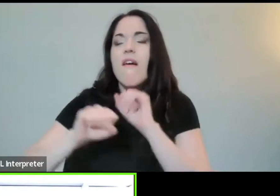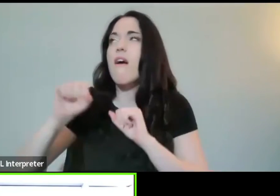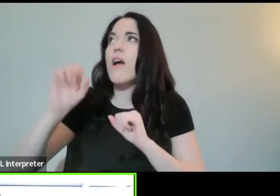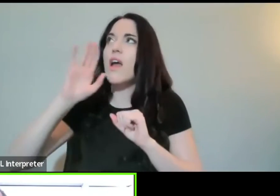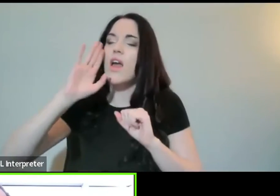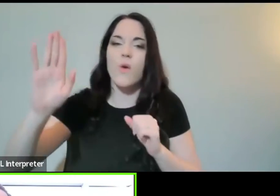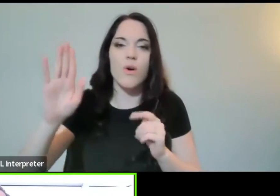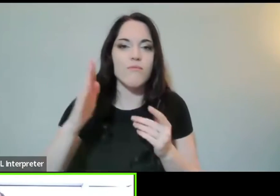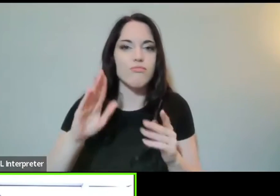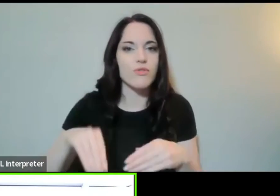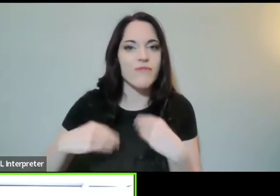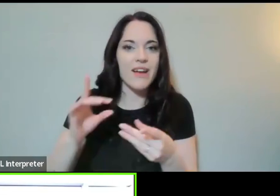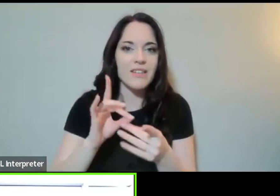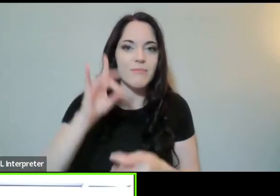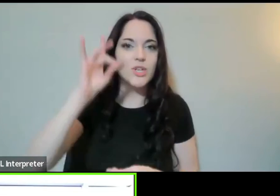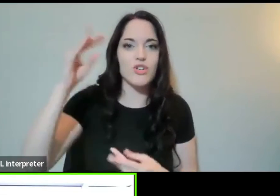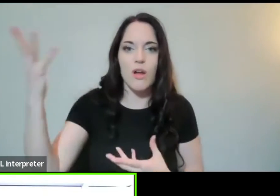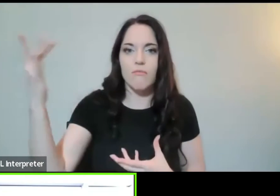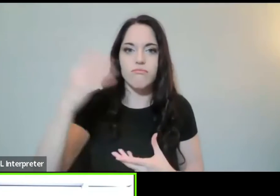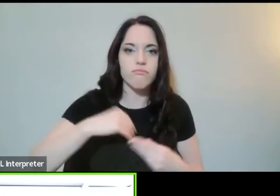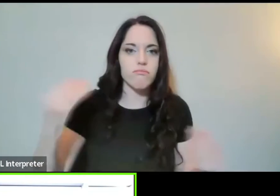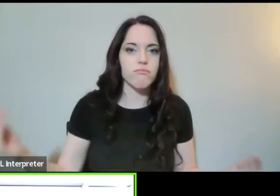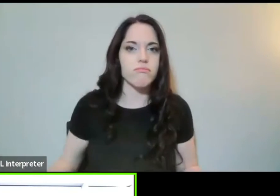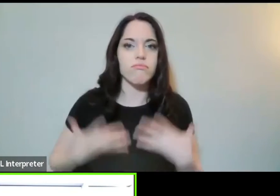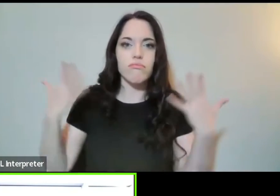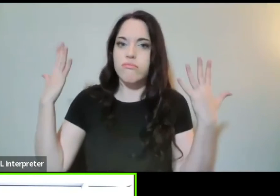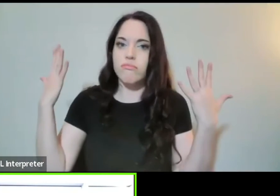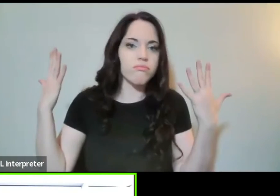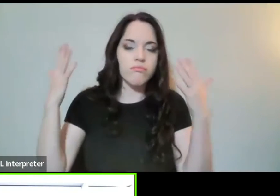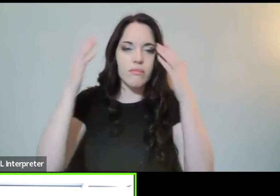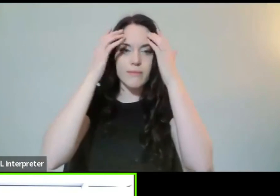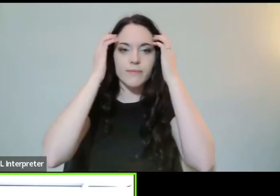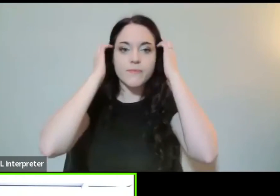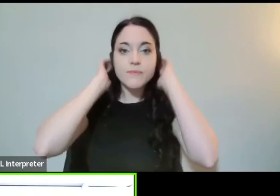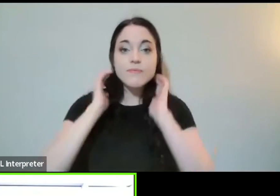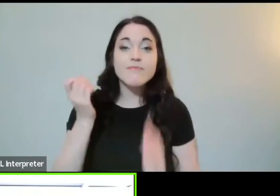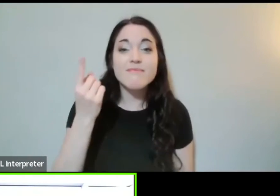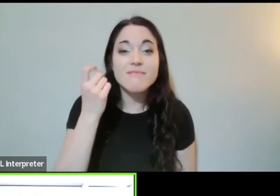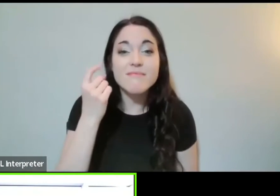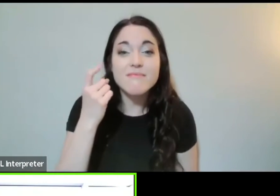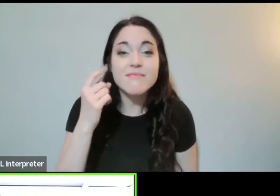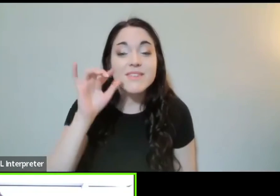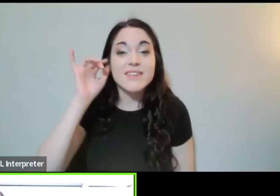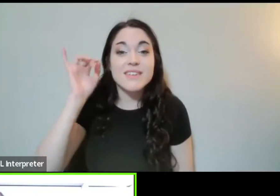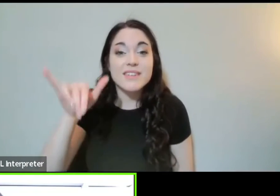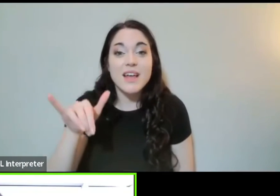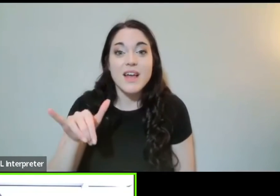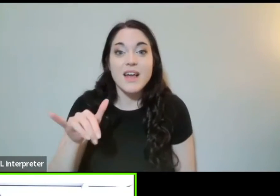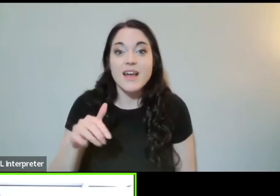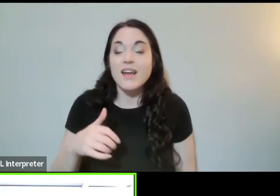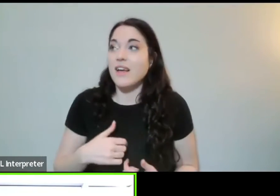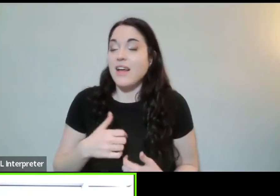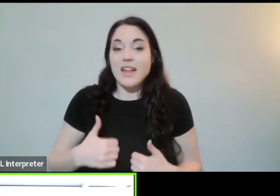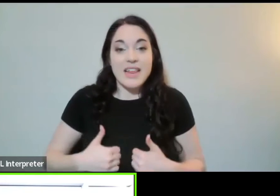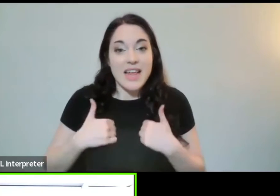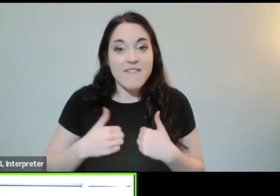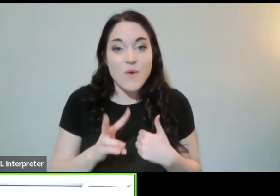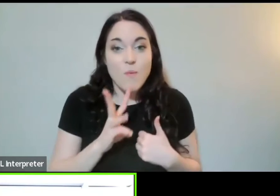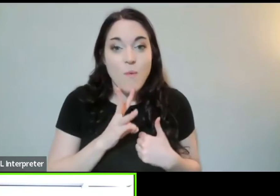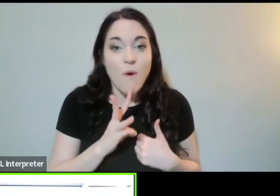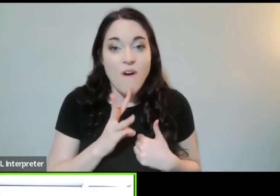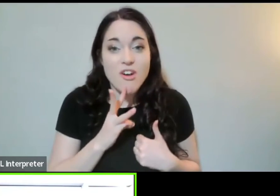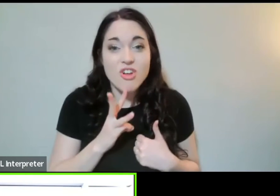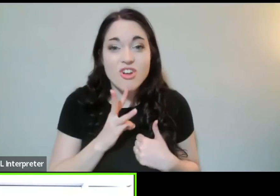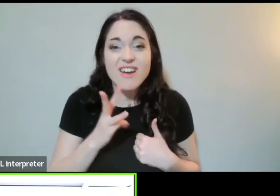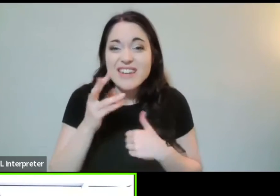fertilizer and living water. Spigots are everywhere. Always in the on position.